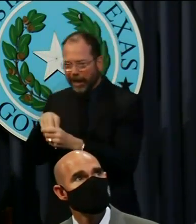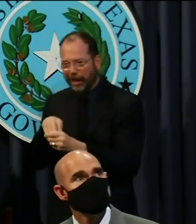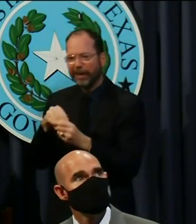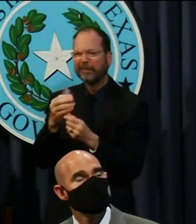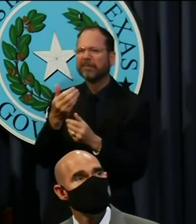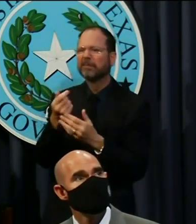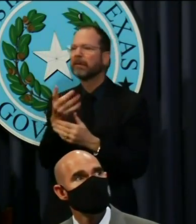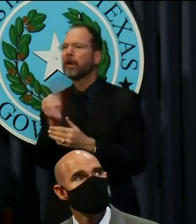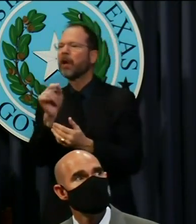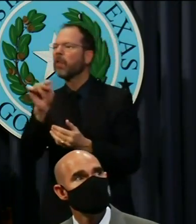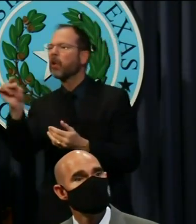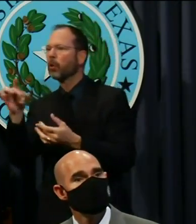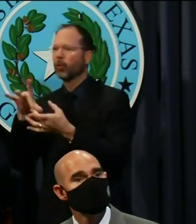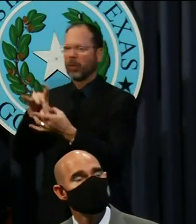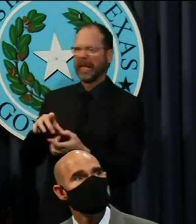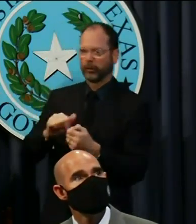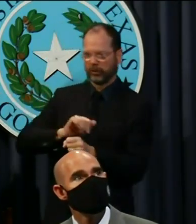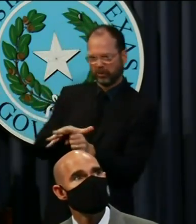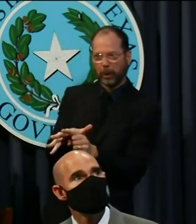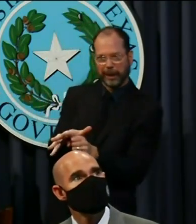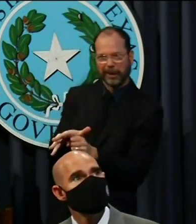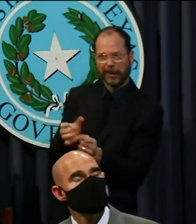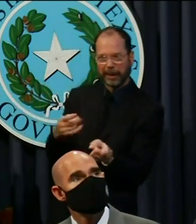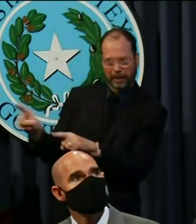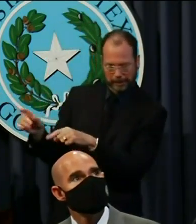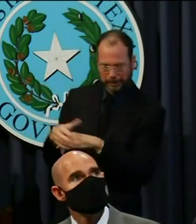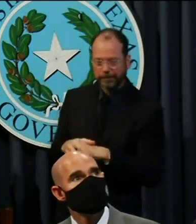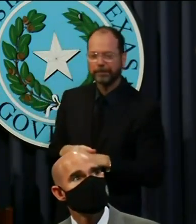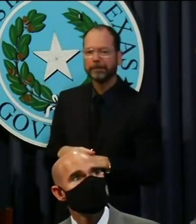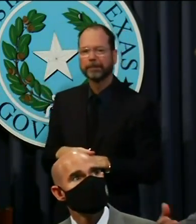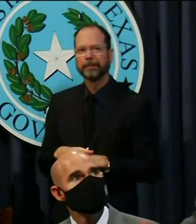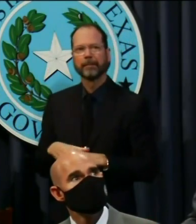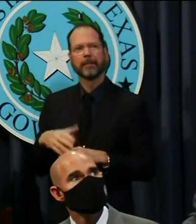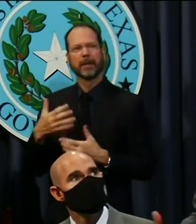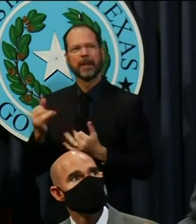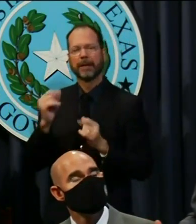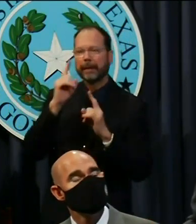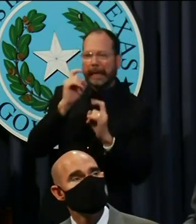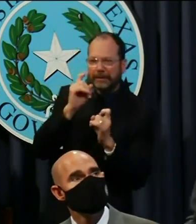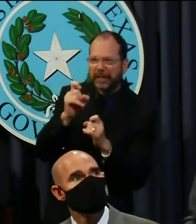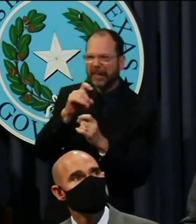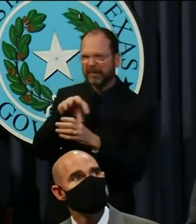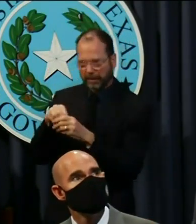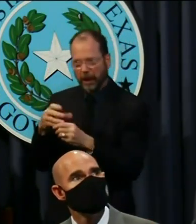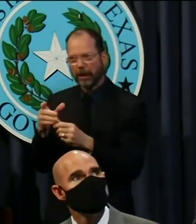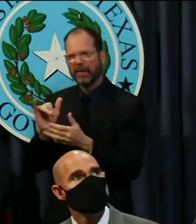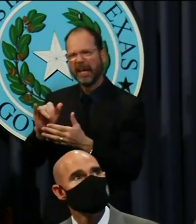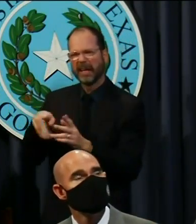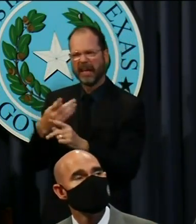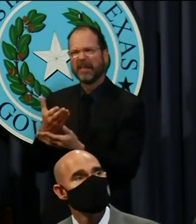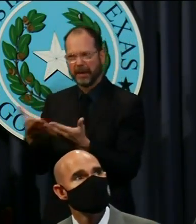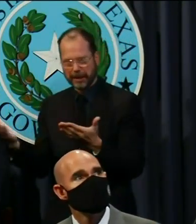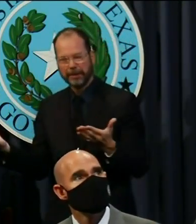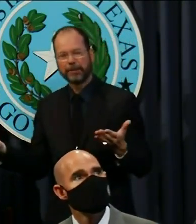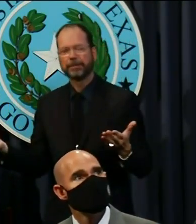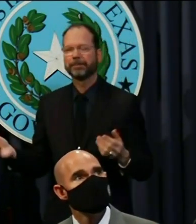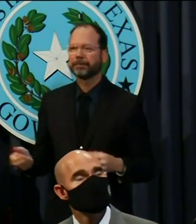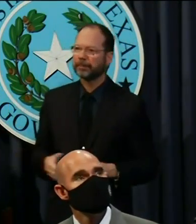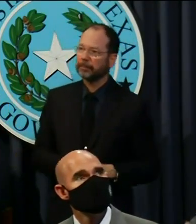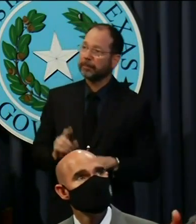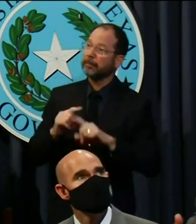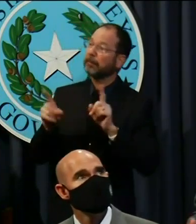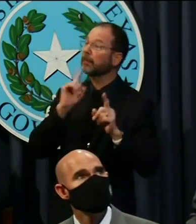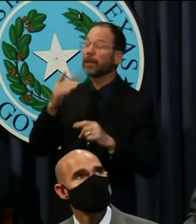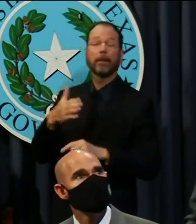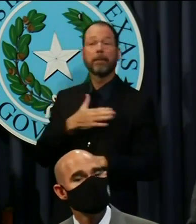a number of other things related to the pandemic response, the whole testing regime and things of that nature and stuff. But